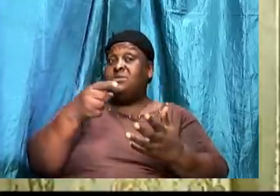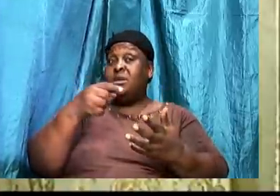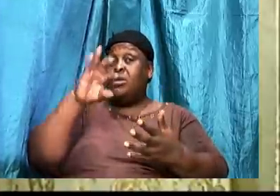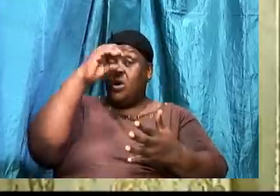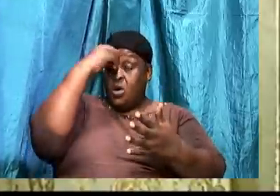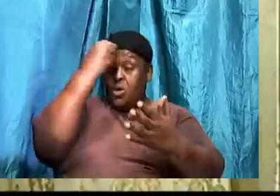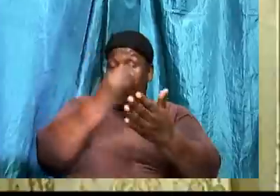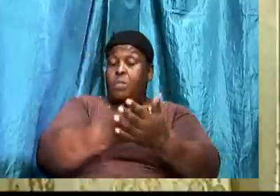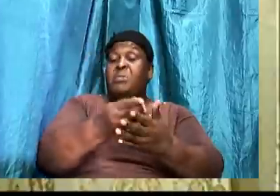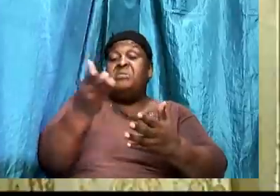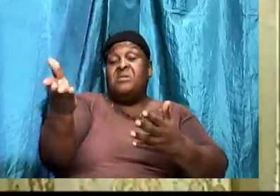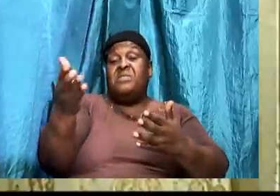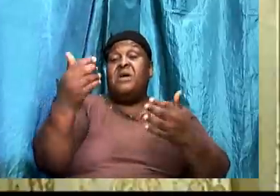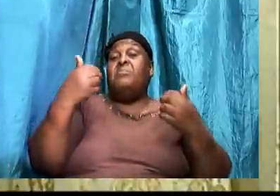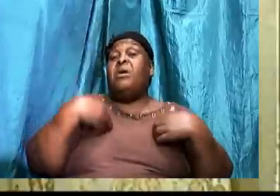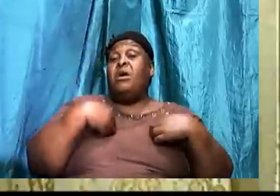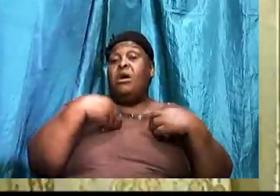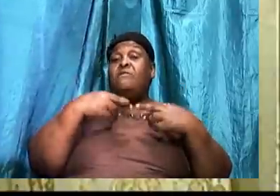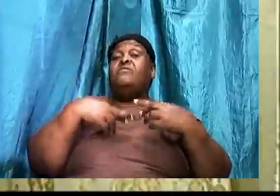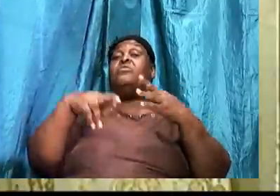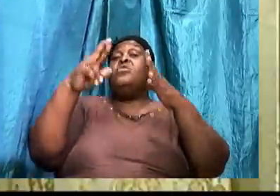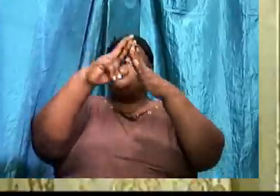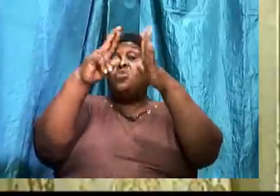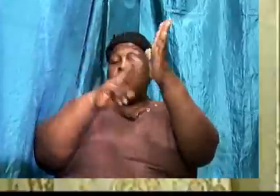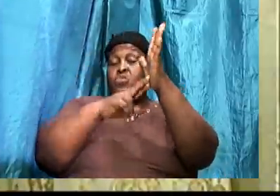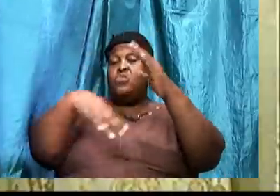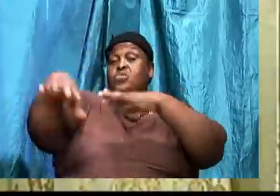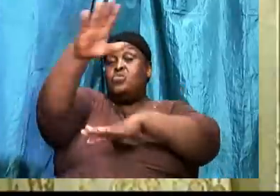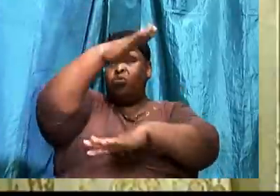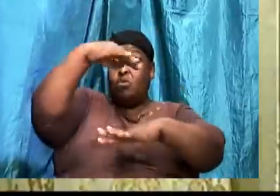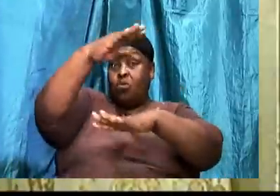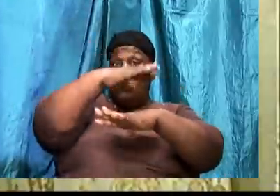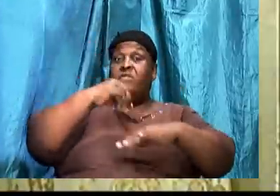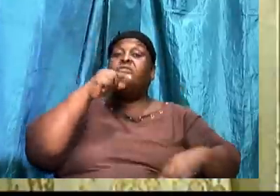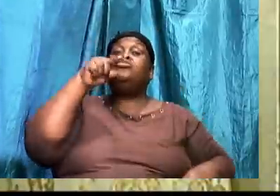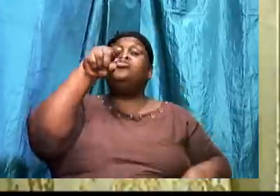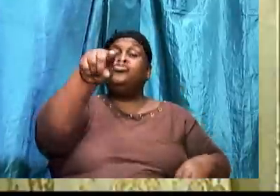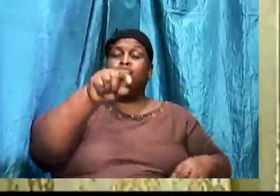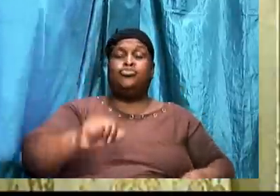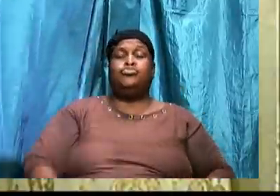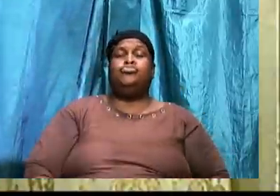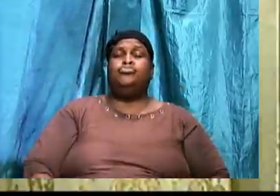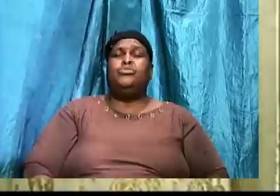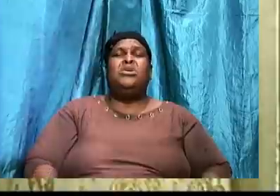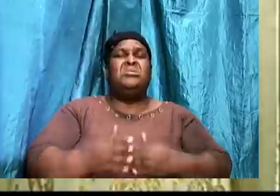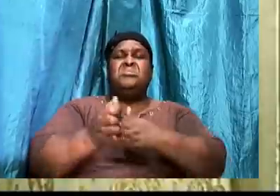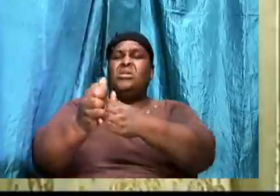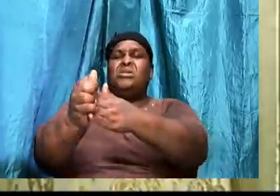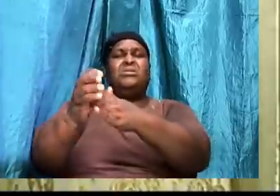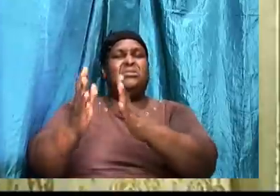You are challenging God's authority. The leader did not put himself there.